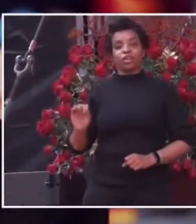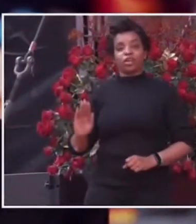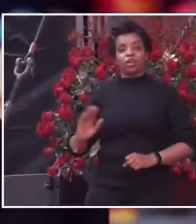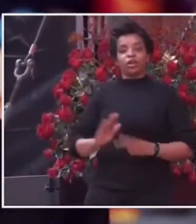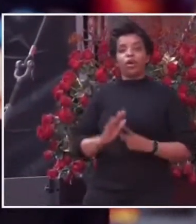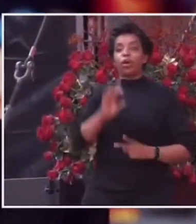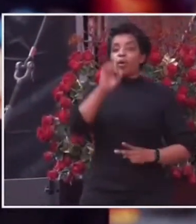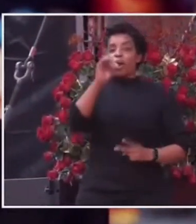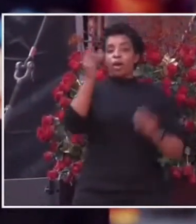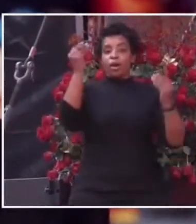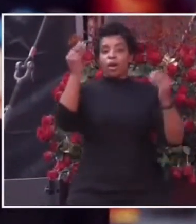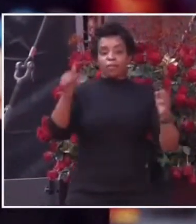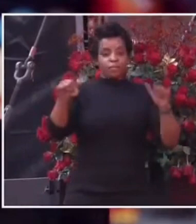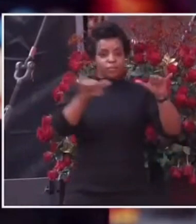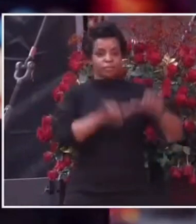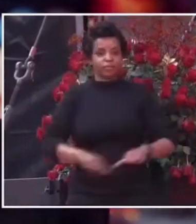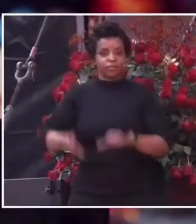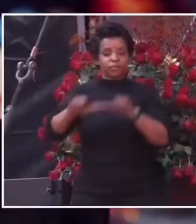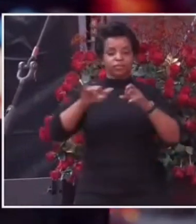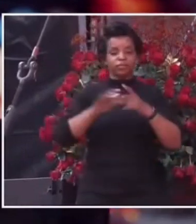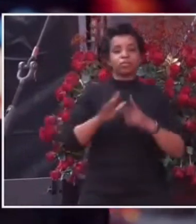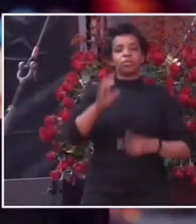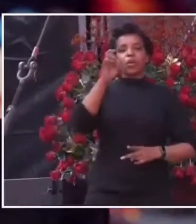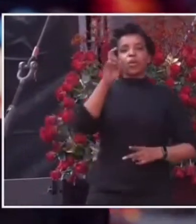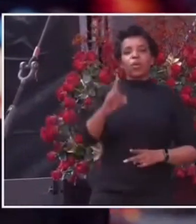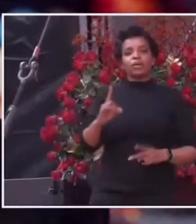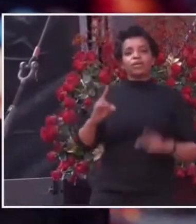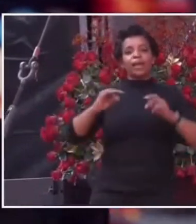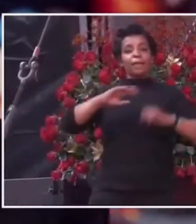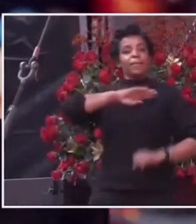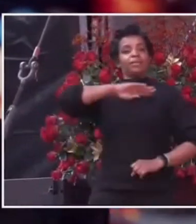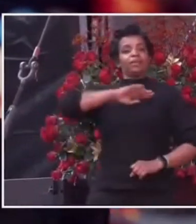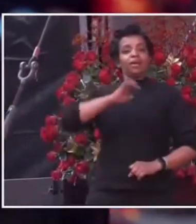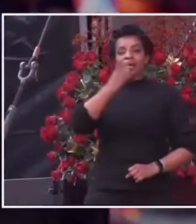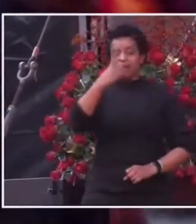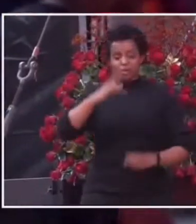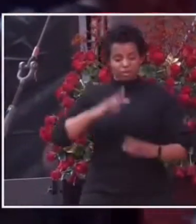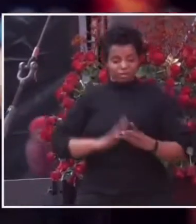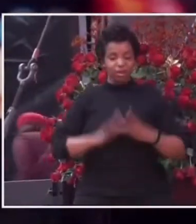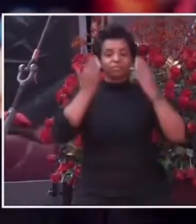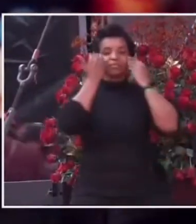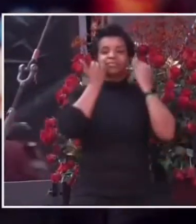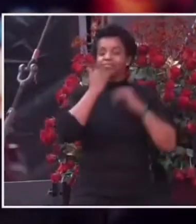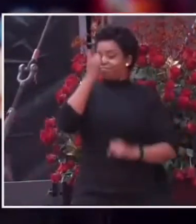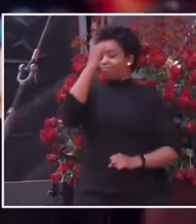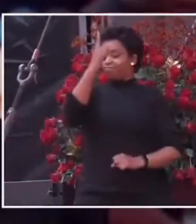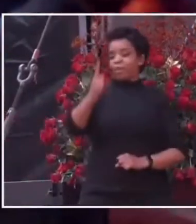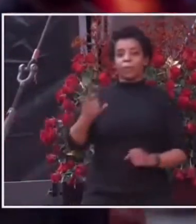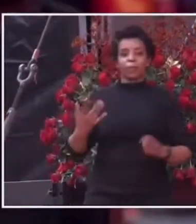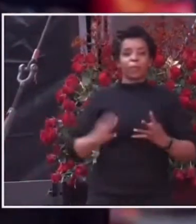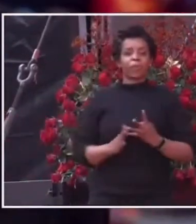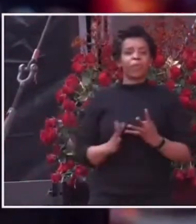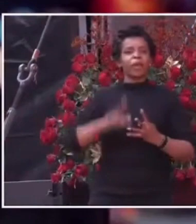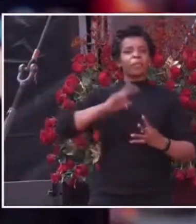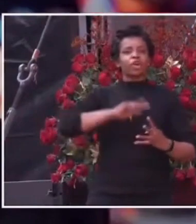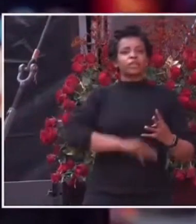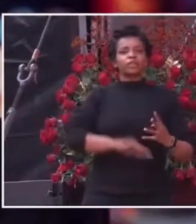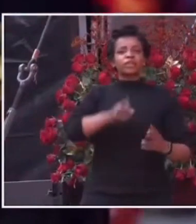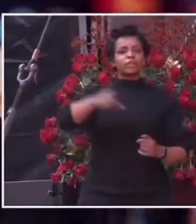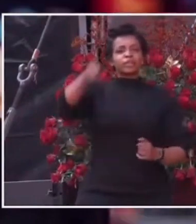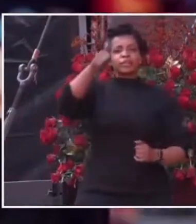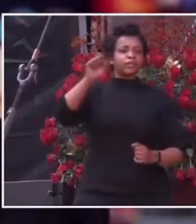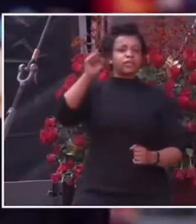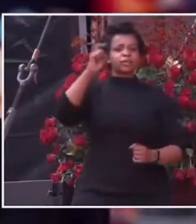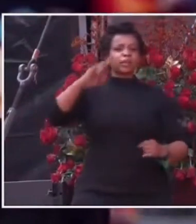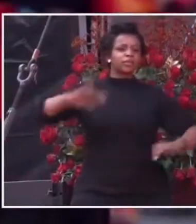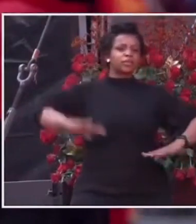currency, with one military, with one judiciary, with one president of